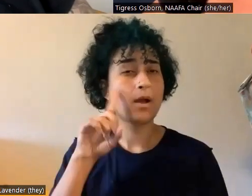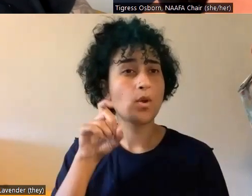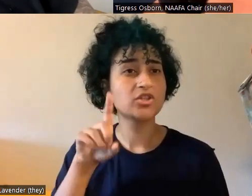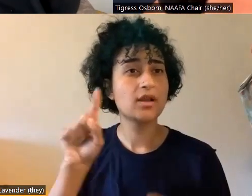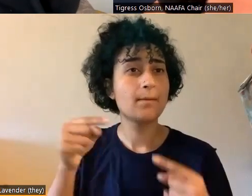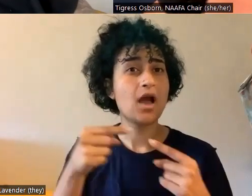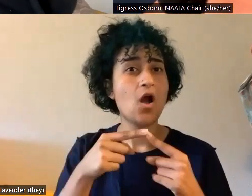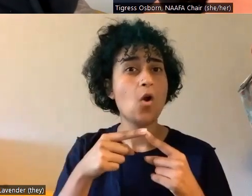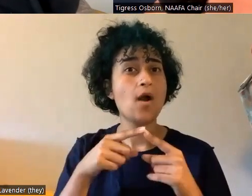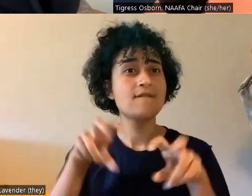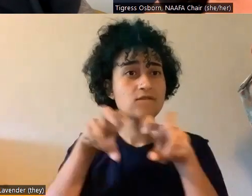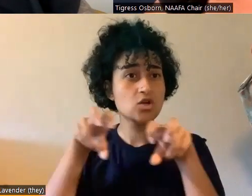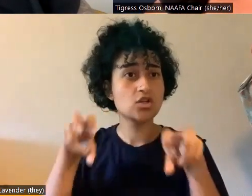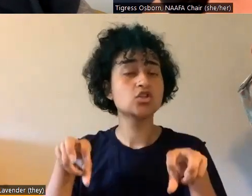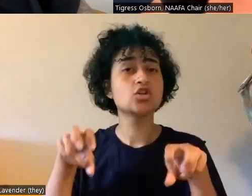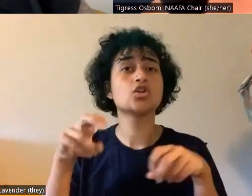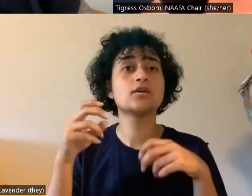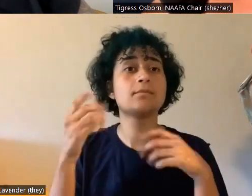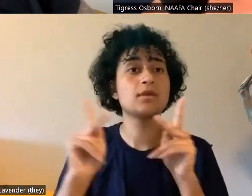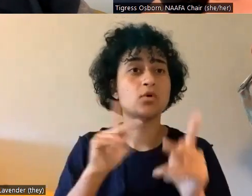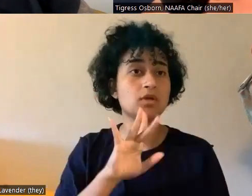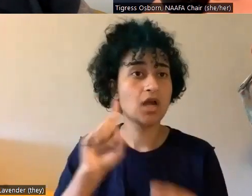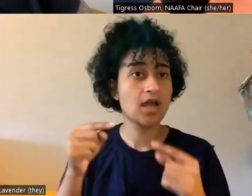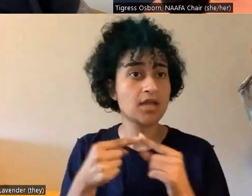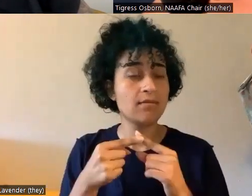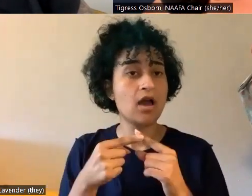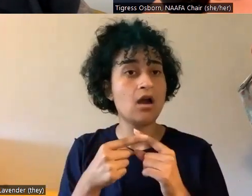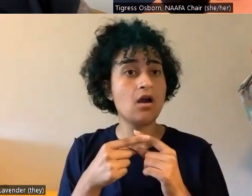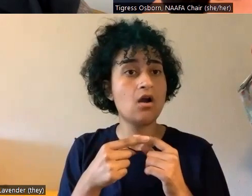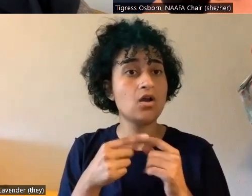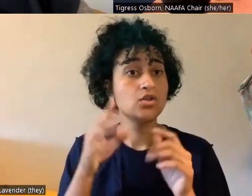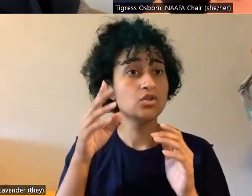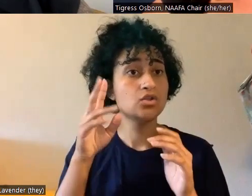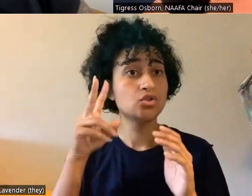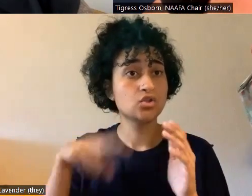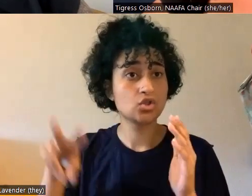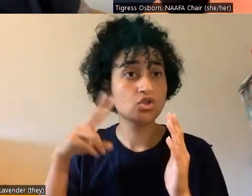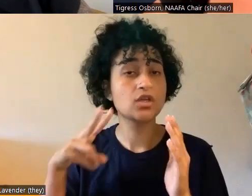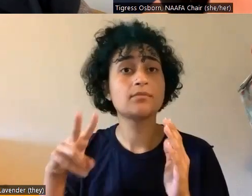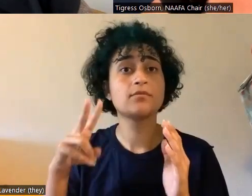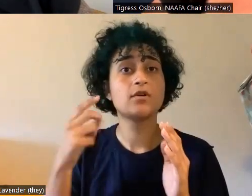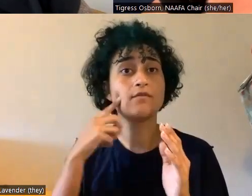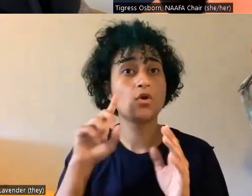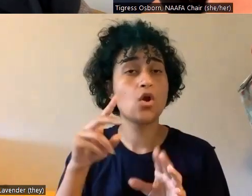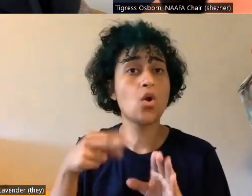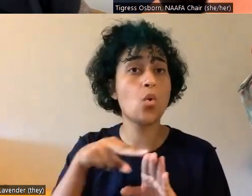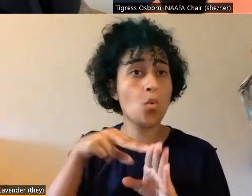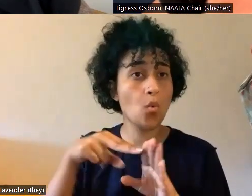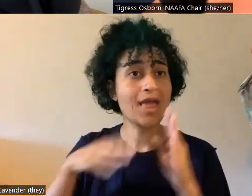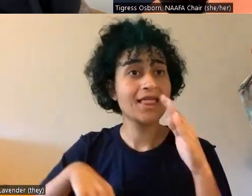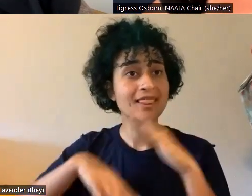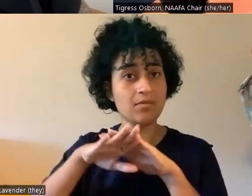weight limits? Some folks in the chat had been discussing, um, being able to actually search by weight limit on sites like Wayfair. Um,